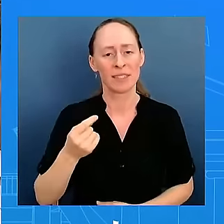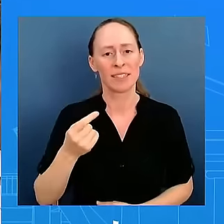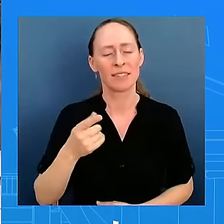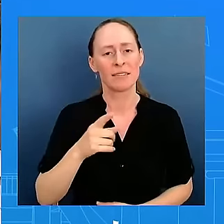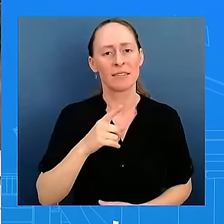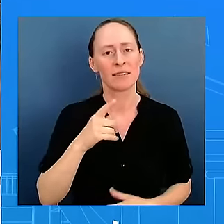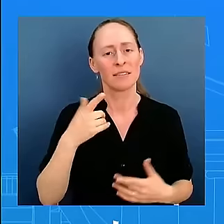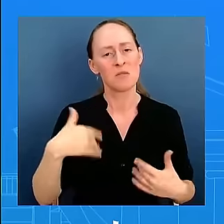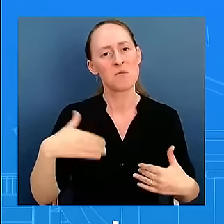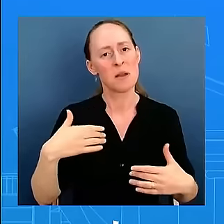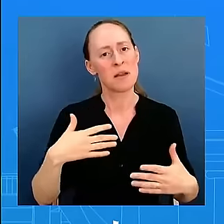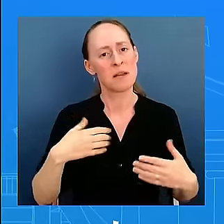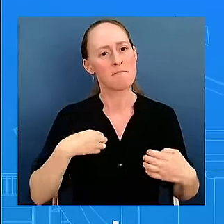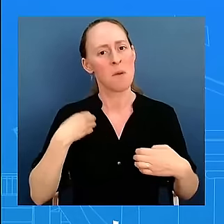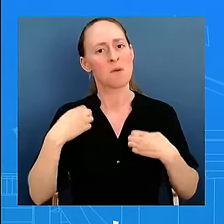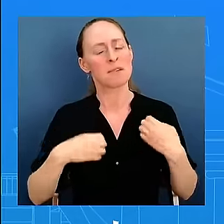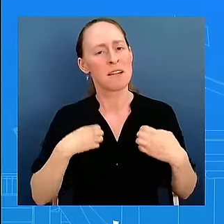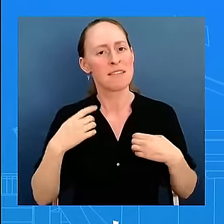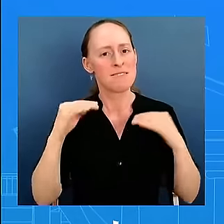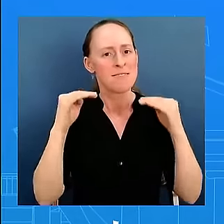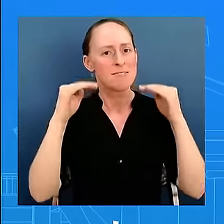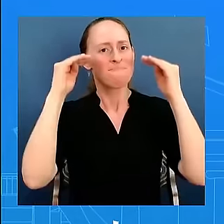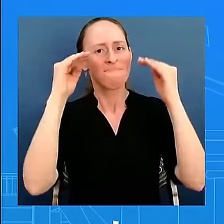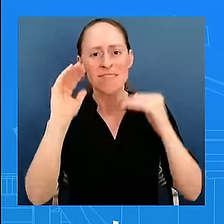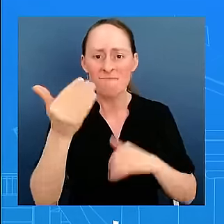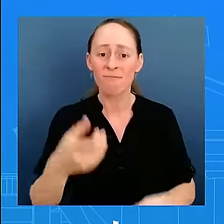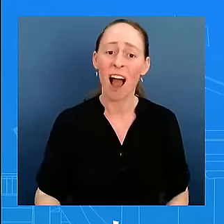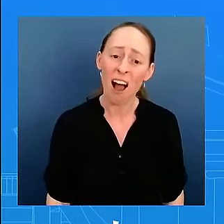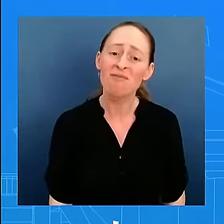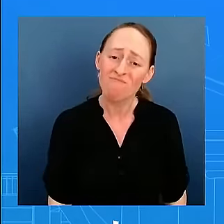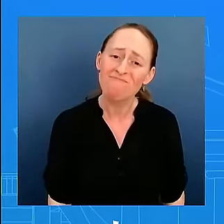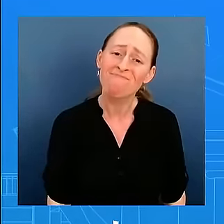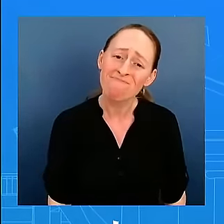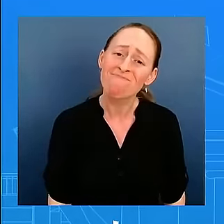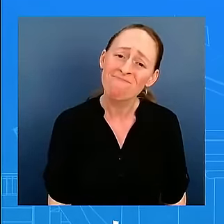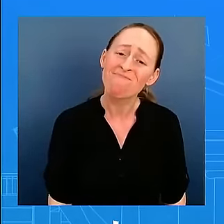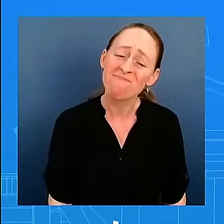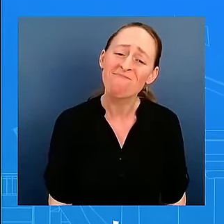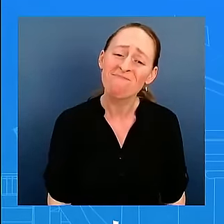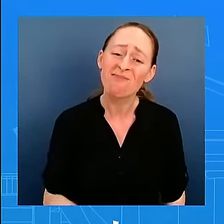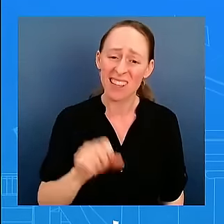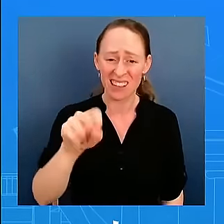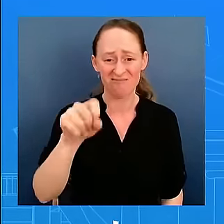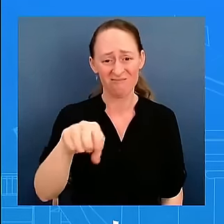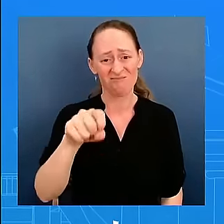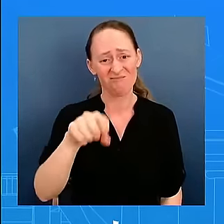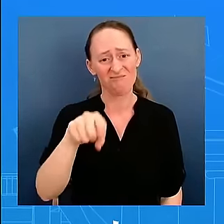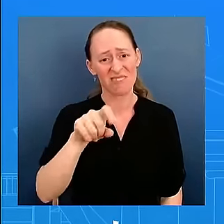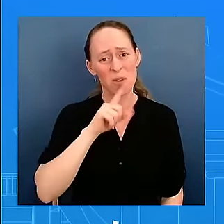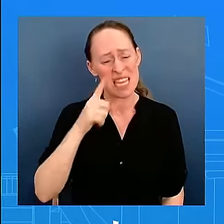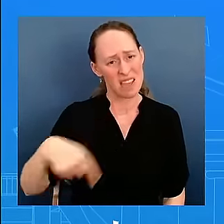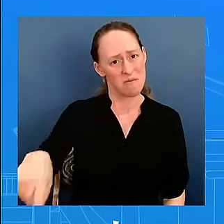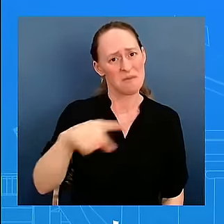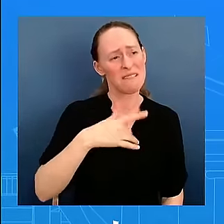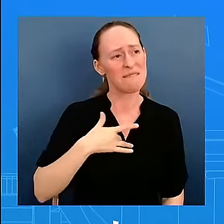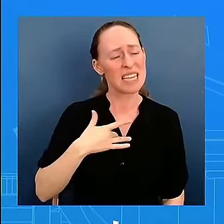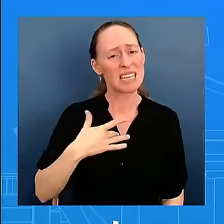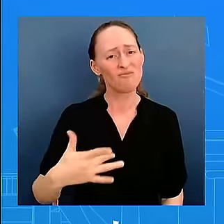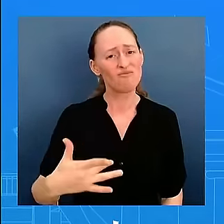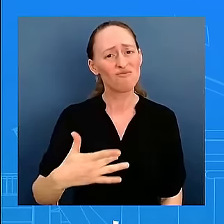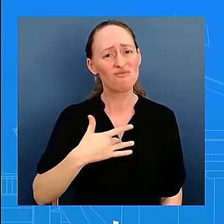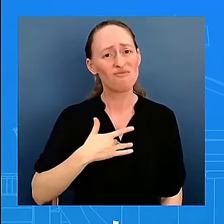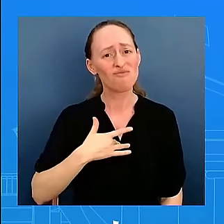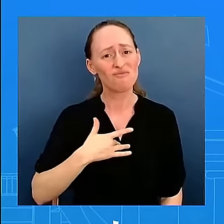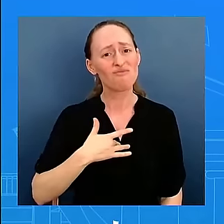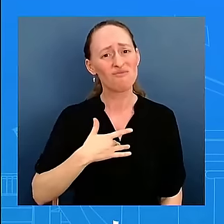no i mean no i mean it is i mean i've said it it's an emotional moment for everyone you know including me it's an emotional moment you